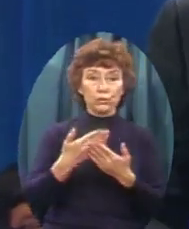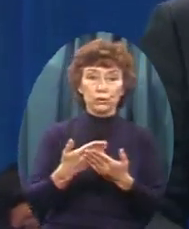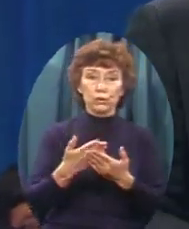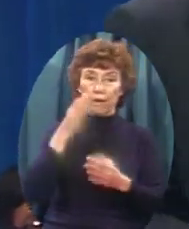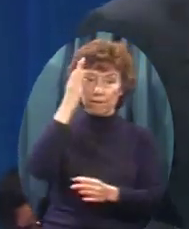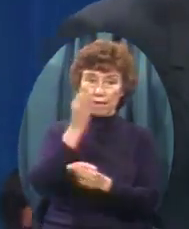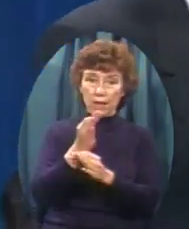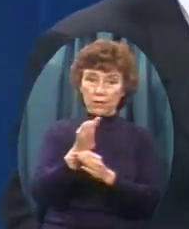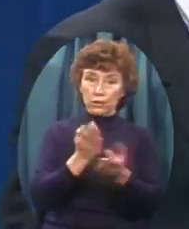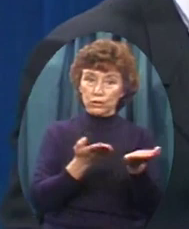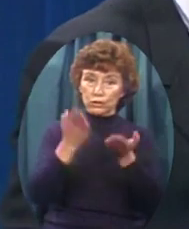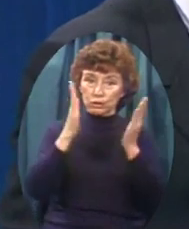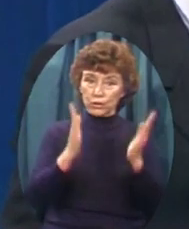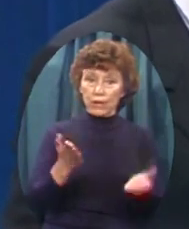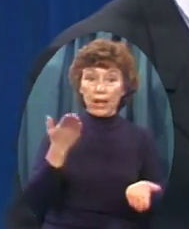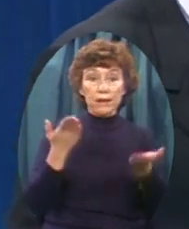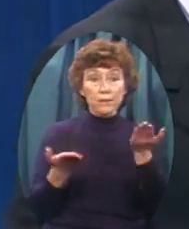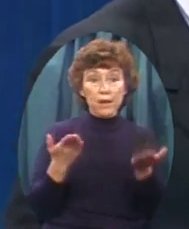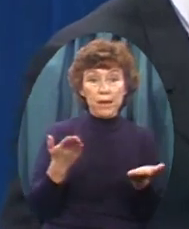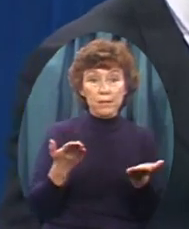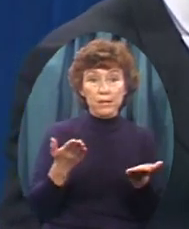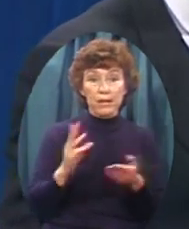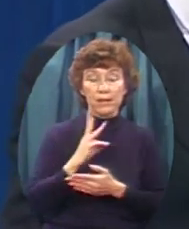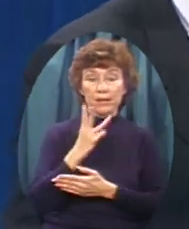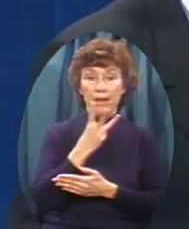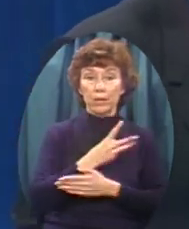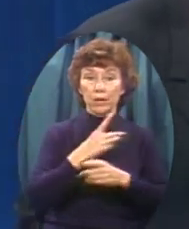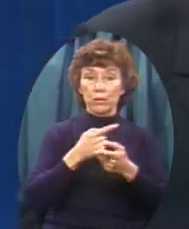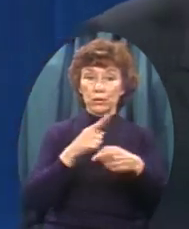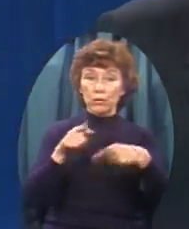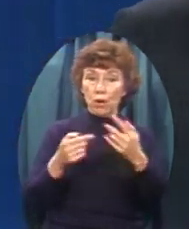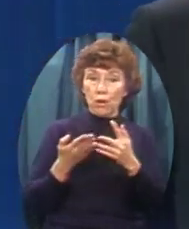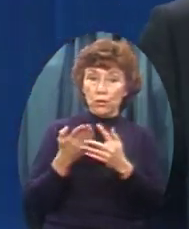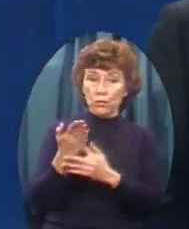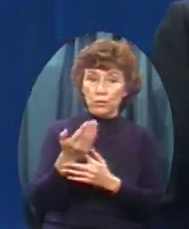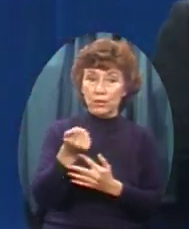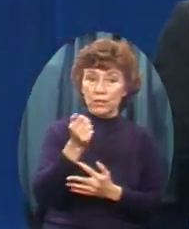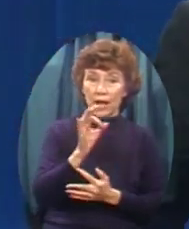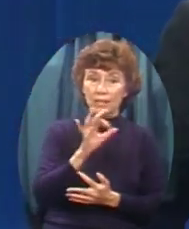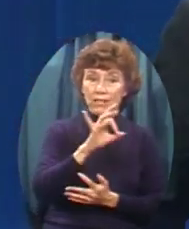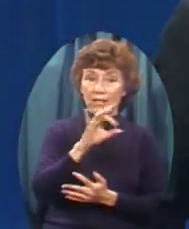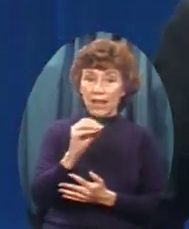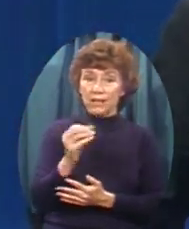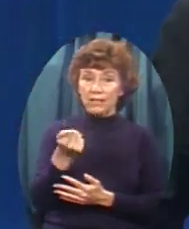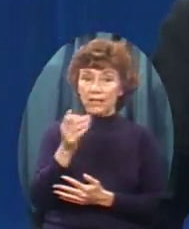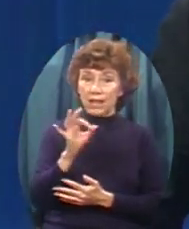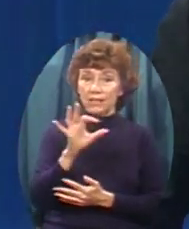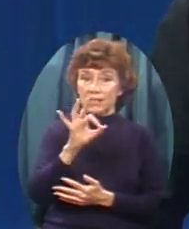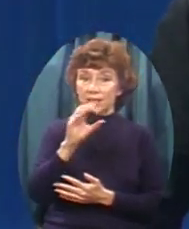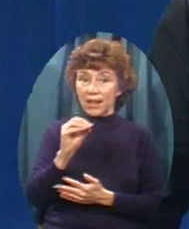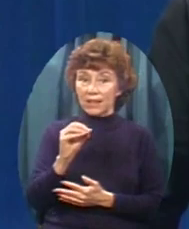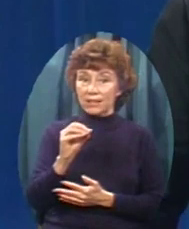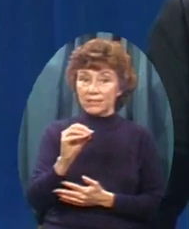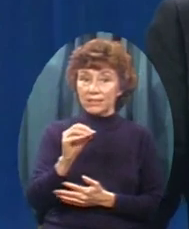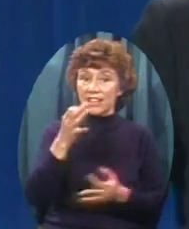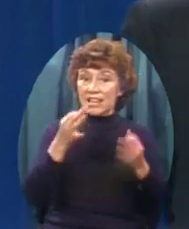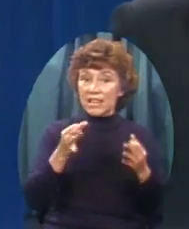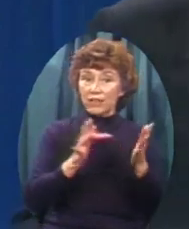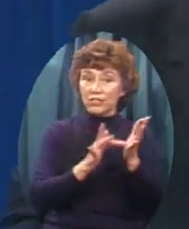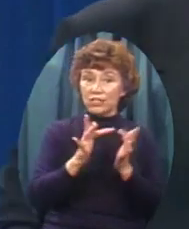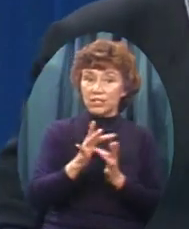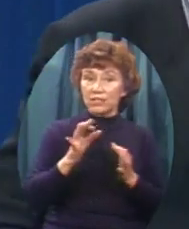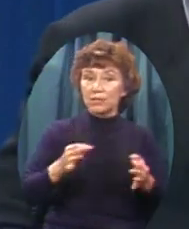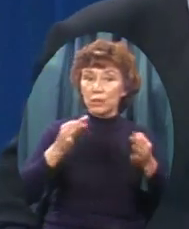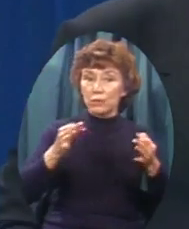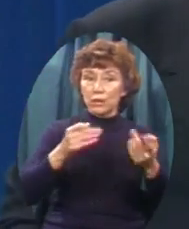And it just may be That we'll weather the storm Of the 80s And maybe the 90s If our Lord hasn't returned And it just